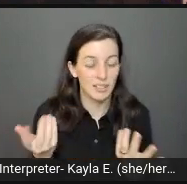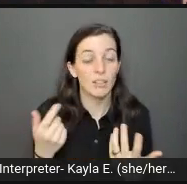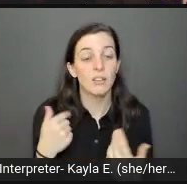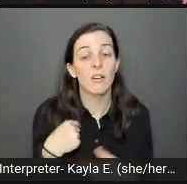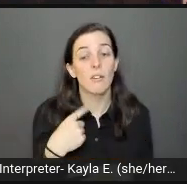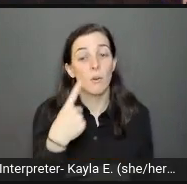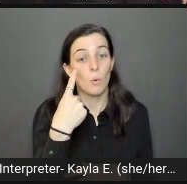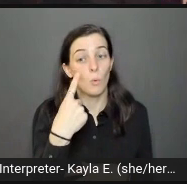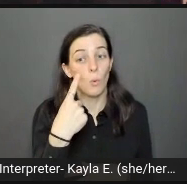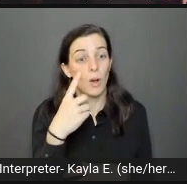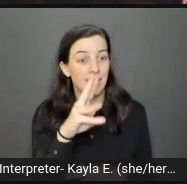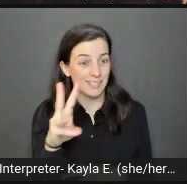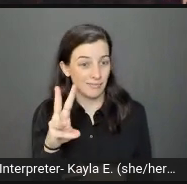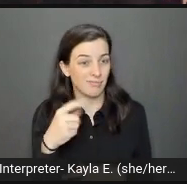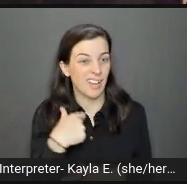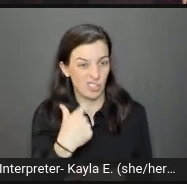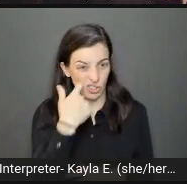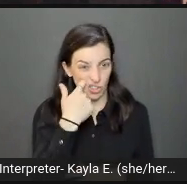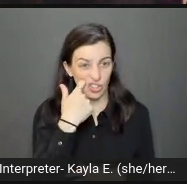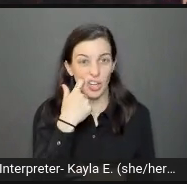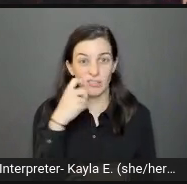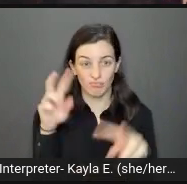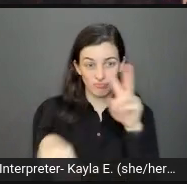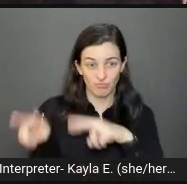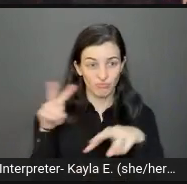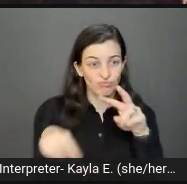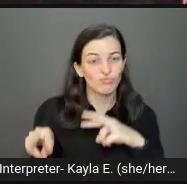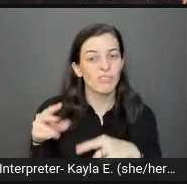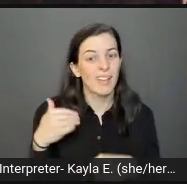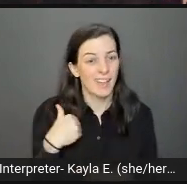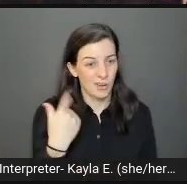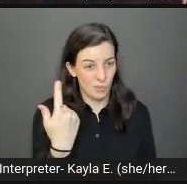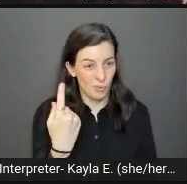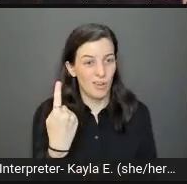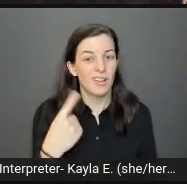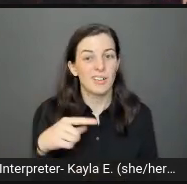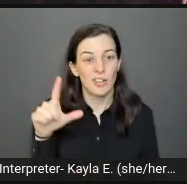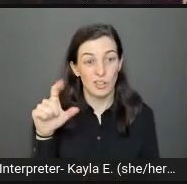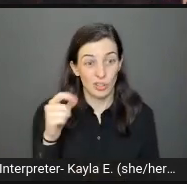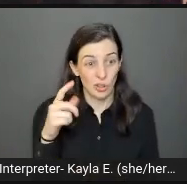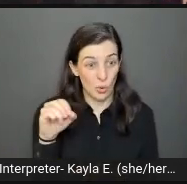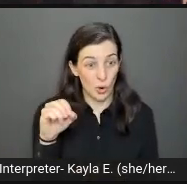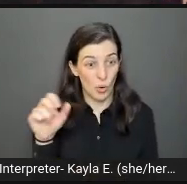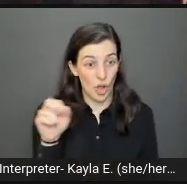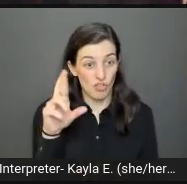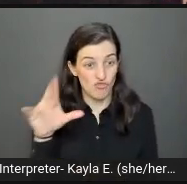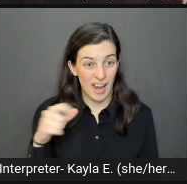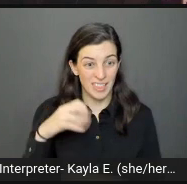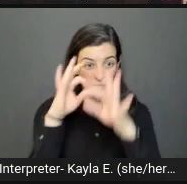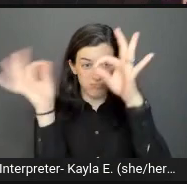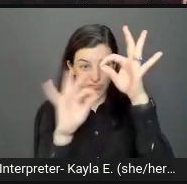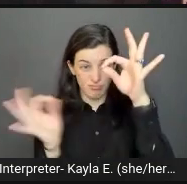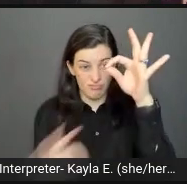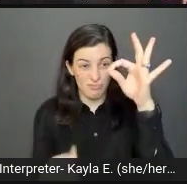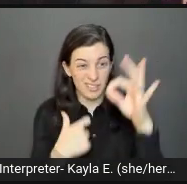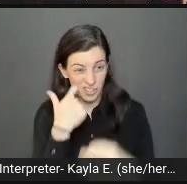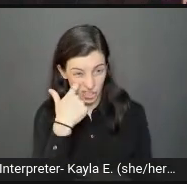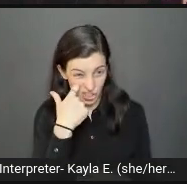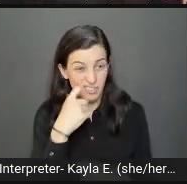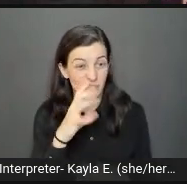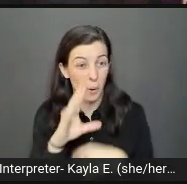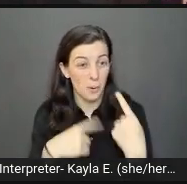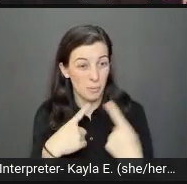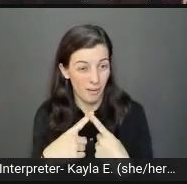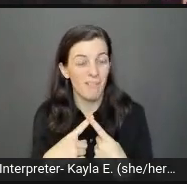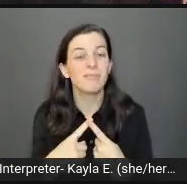audited once had one of those featured on logo arrays we just talked about. Something I didn't realize until I